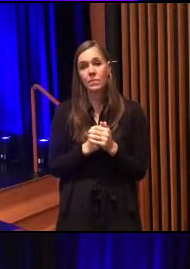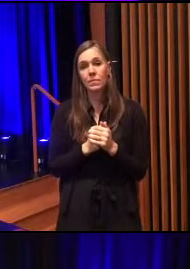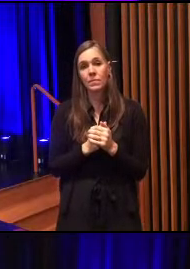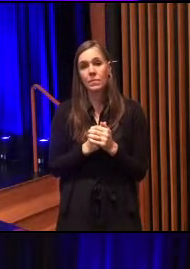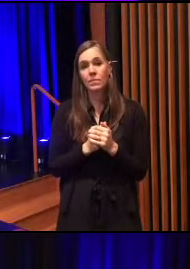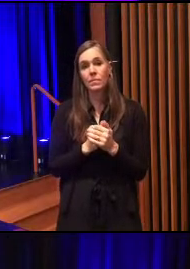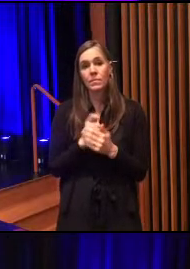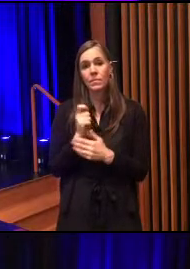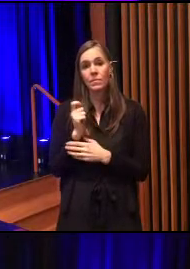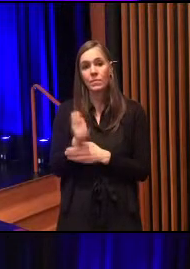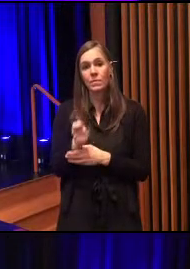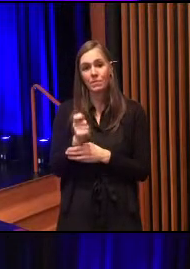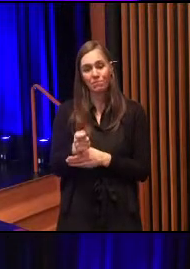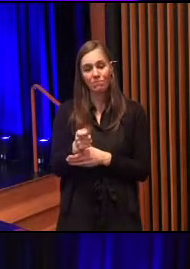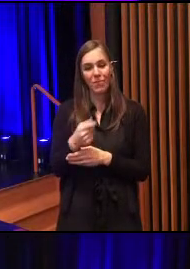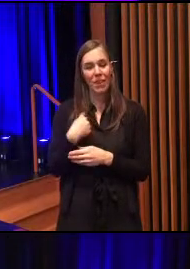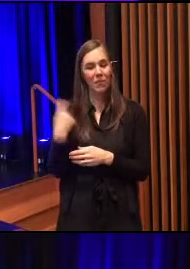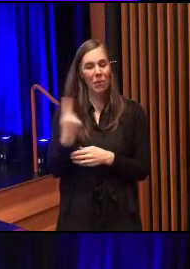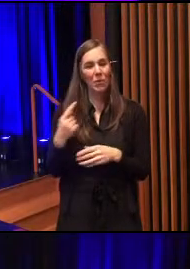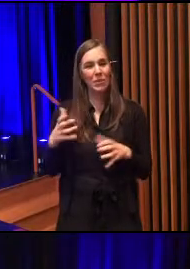I always wanted to do that.